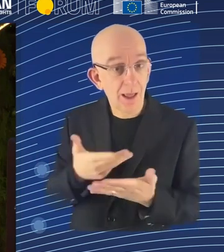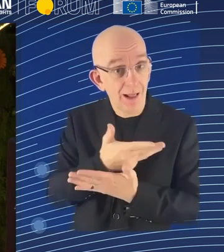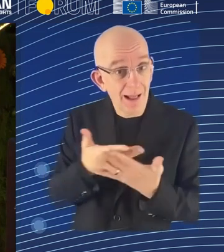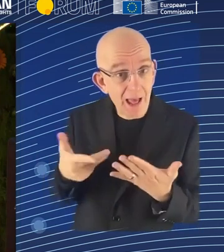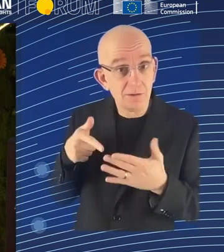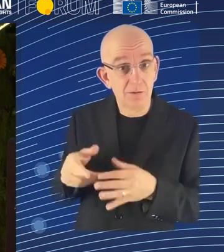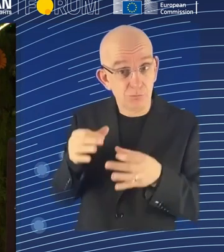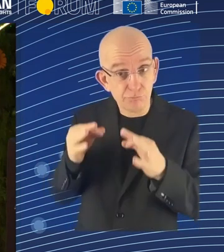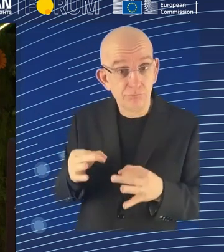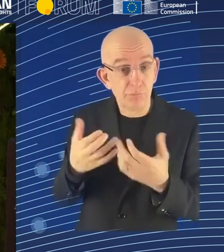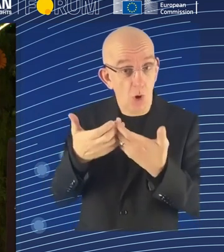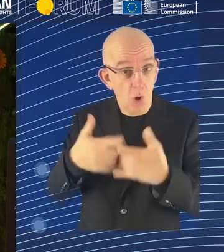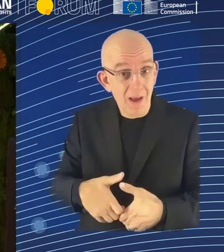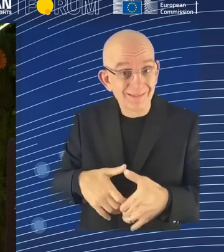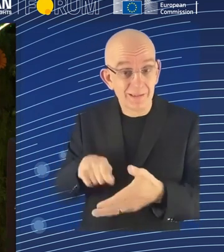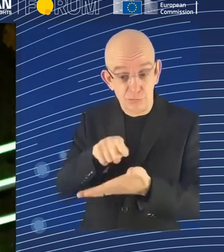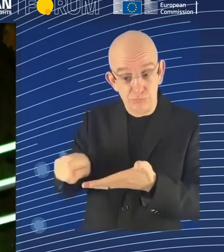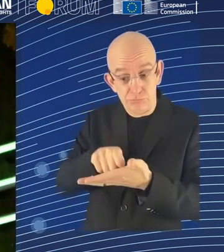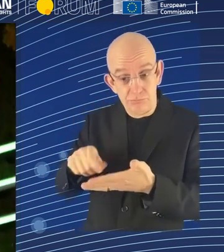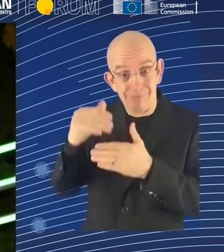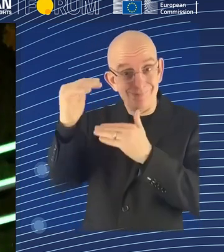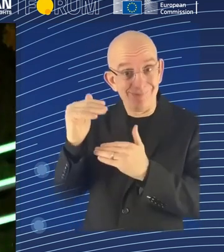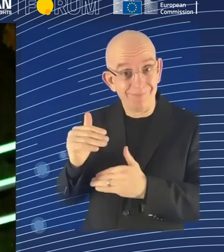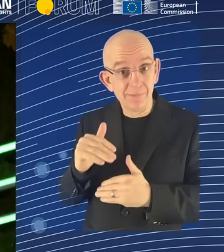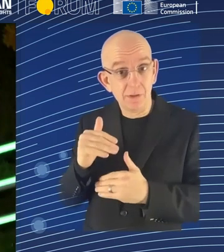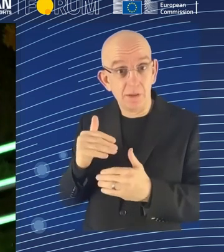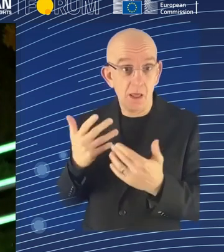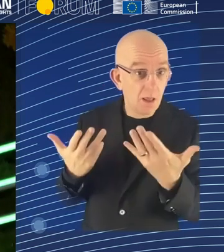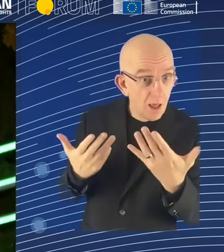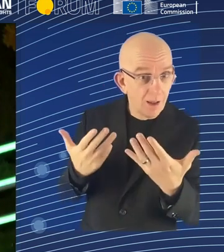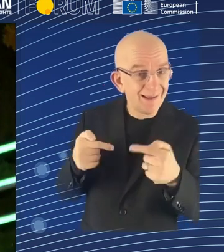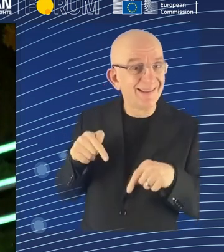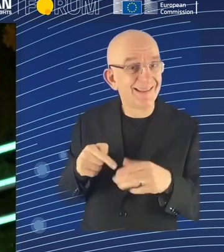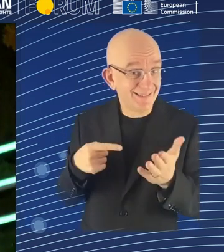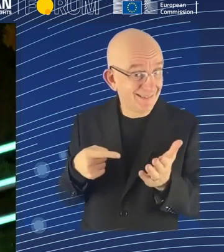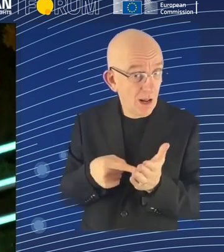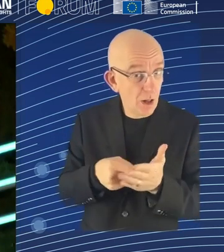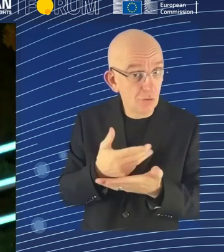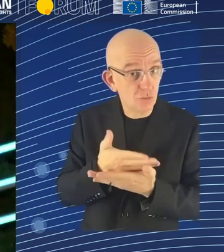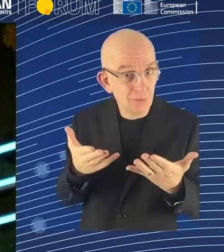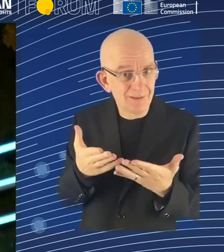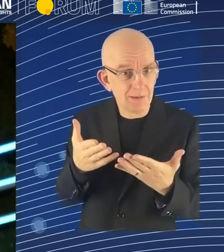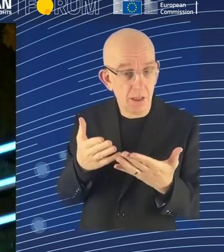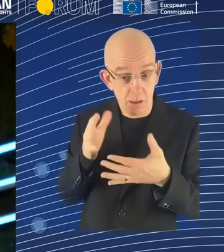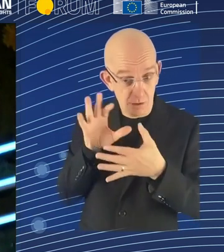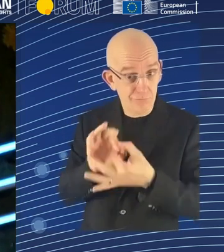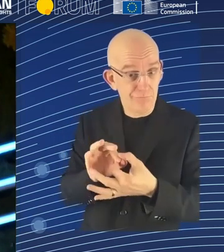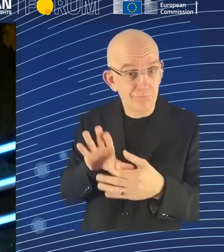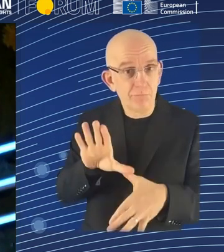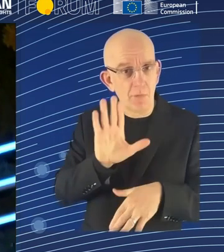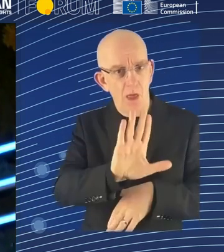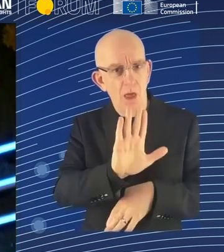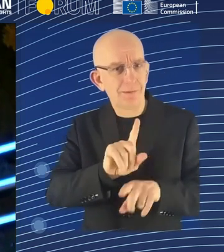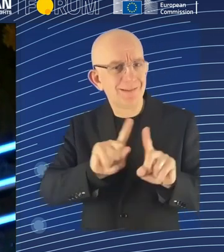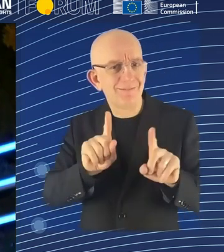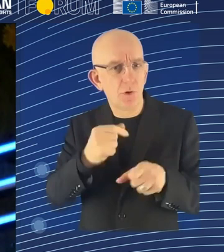and renegotiating working conditions. And I think, you know, I do expect that in the future we will see more